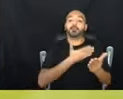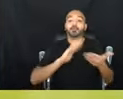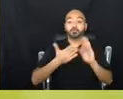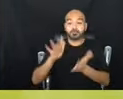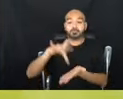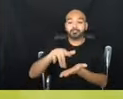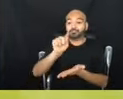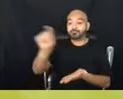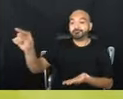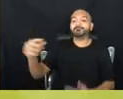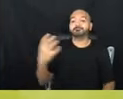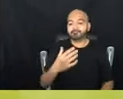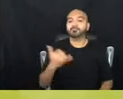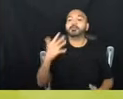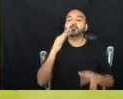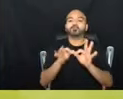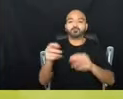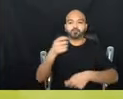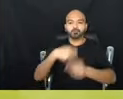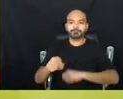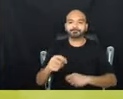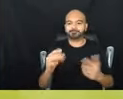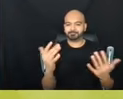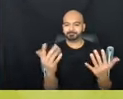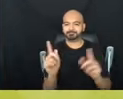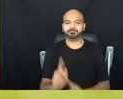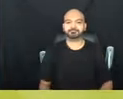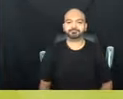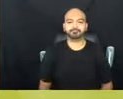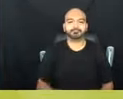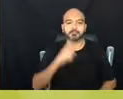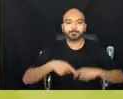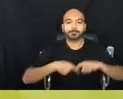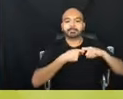so we're going to switch now. just going to take a break.